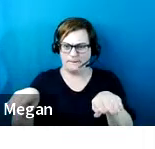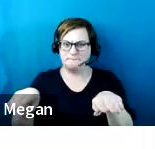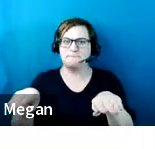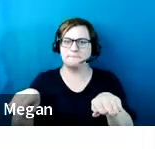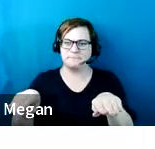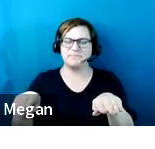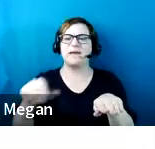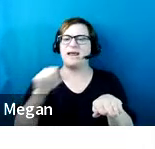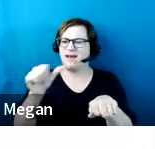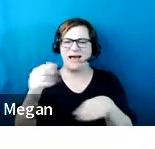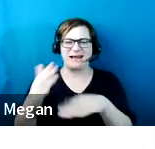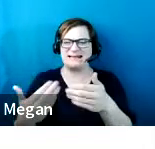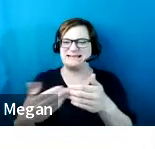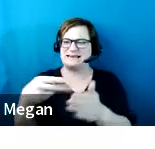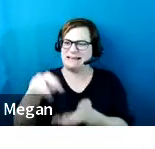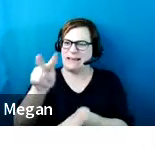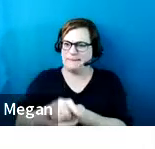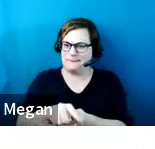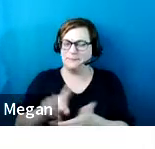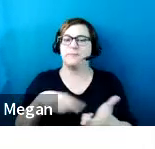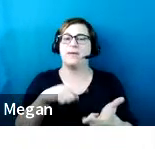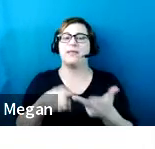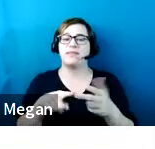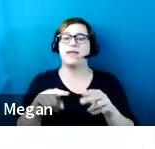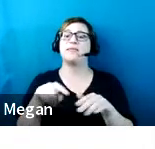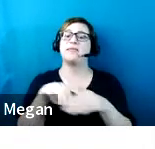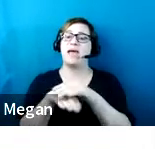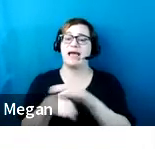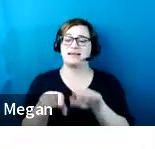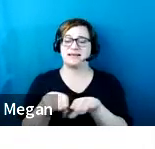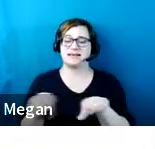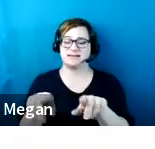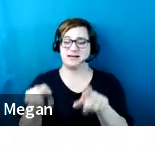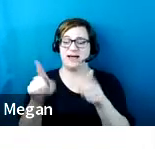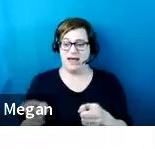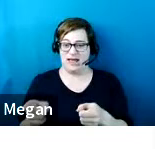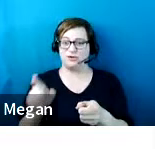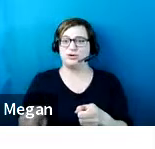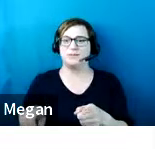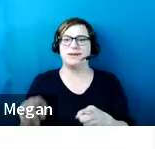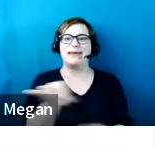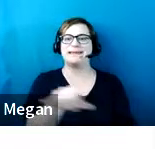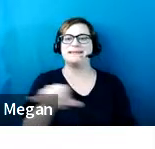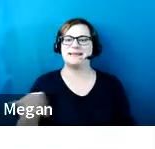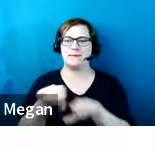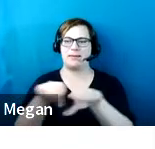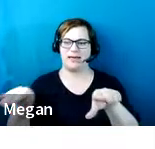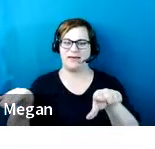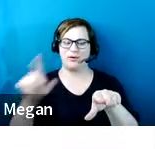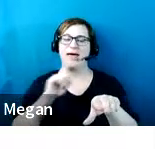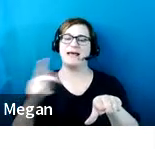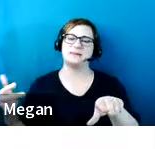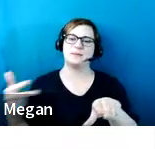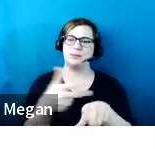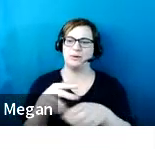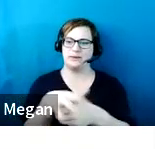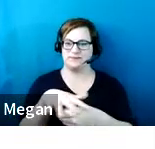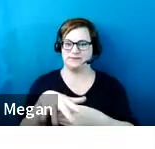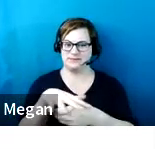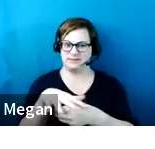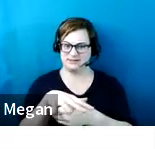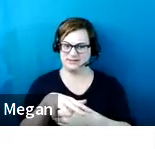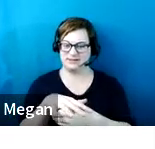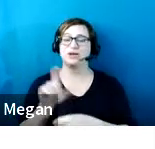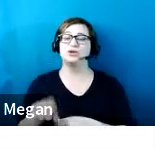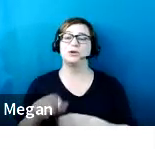And then the access aisle should be at the same level as the vehicle pull-up space. And the vehicle pull-up space should be a